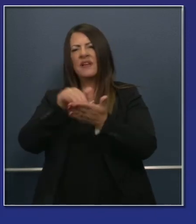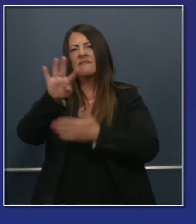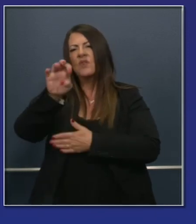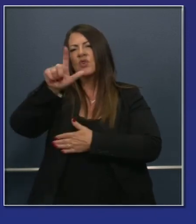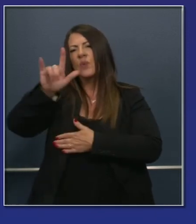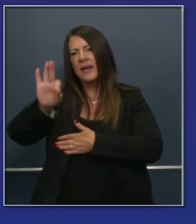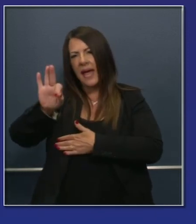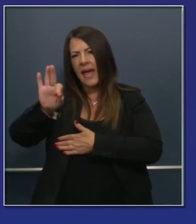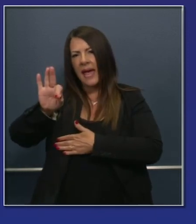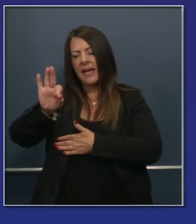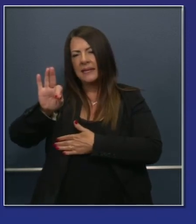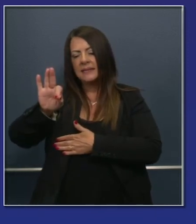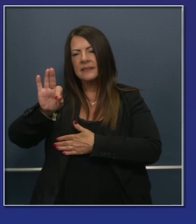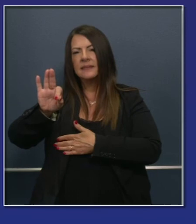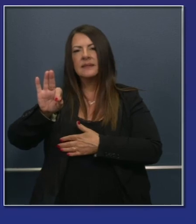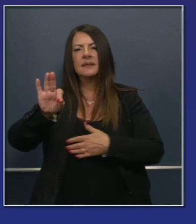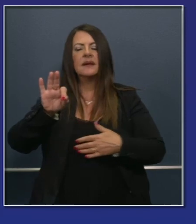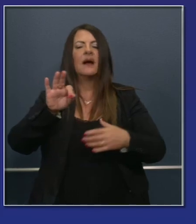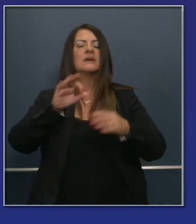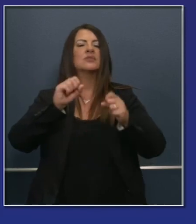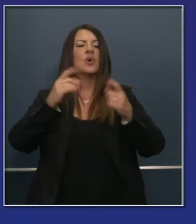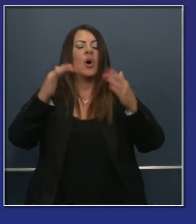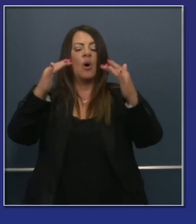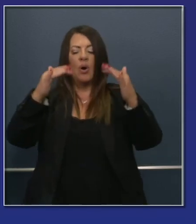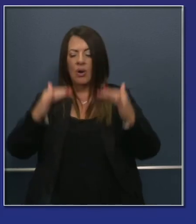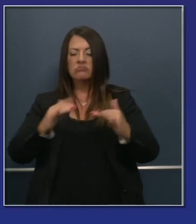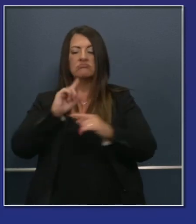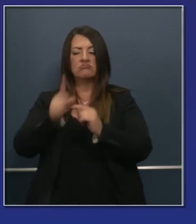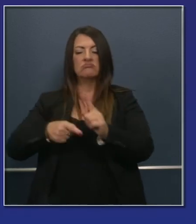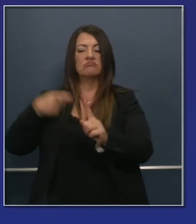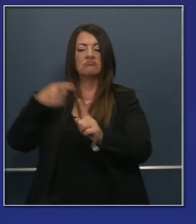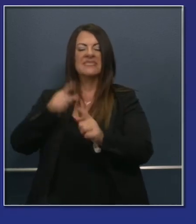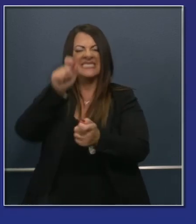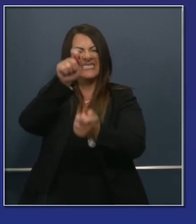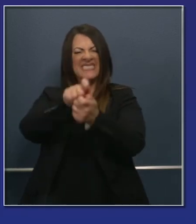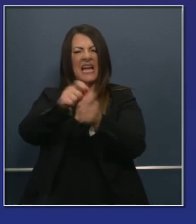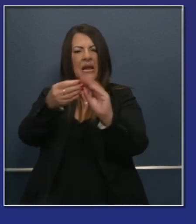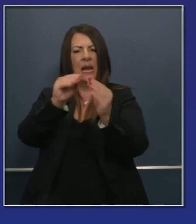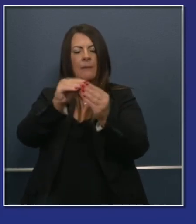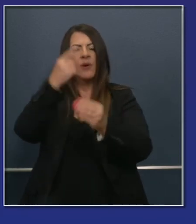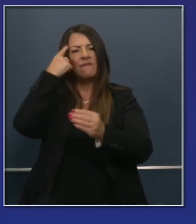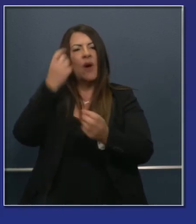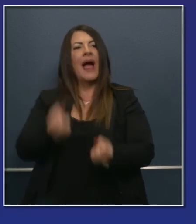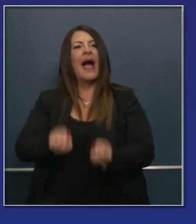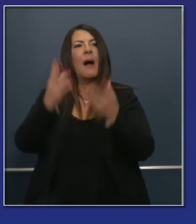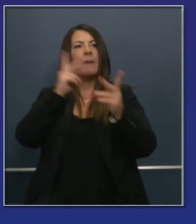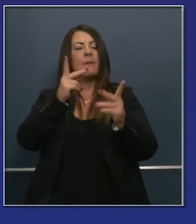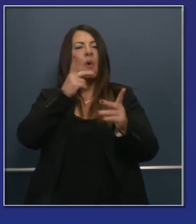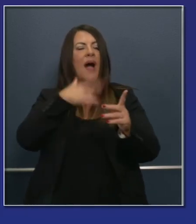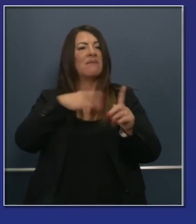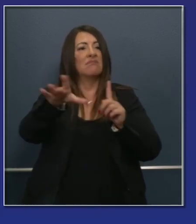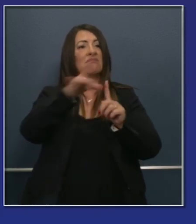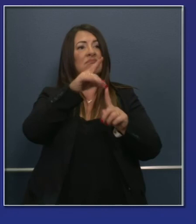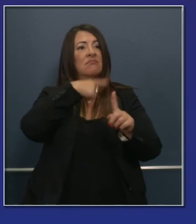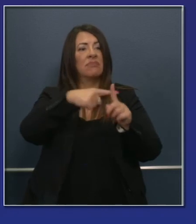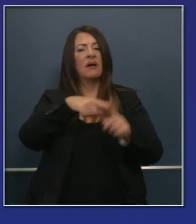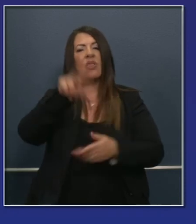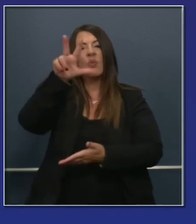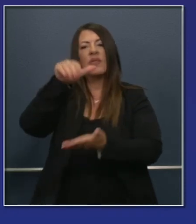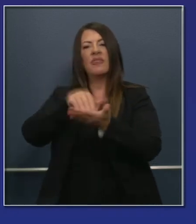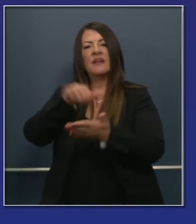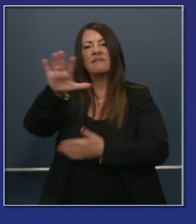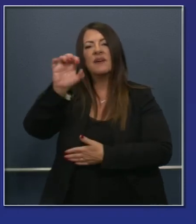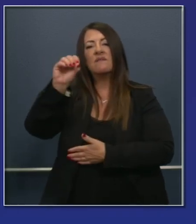cases, putting our new case number today at 3,505. So this was the day we committed to